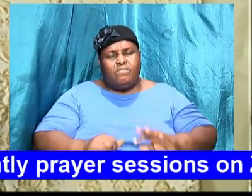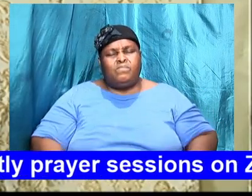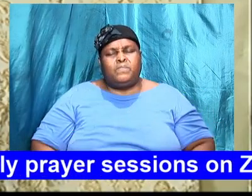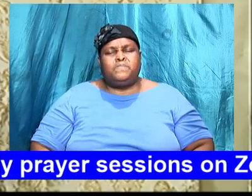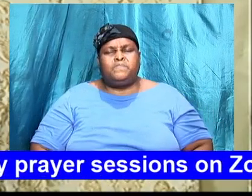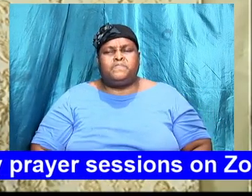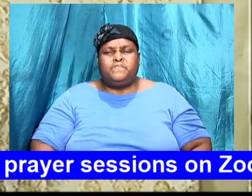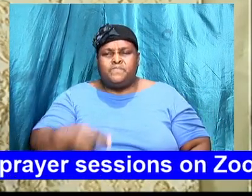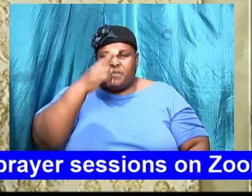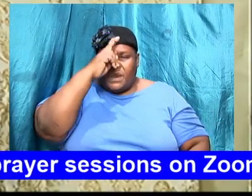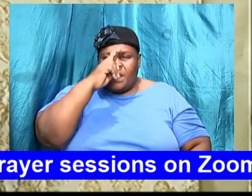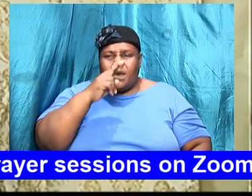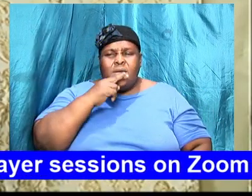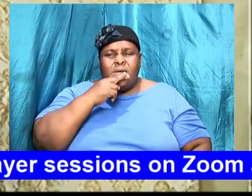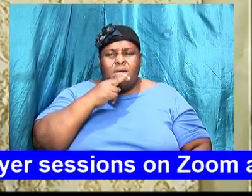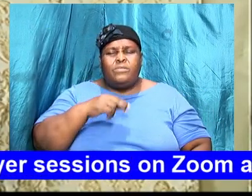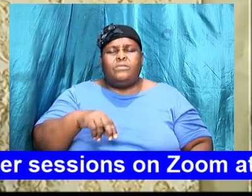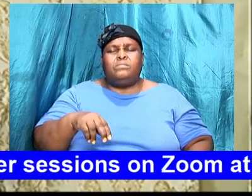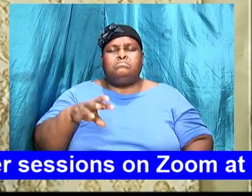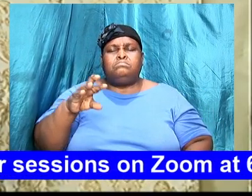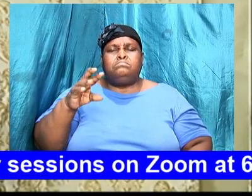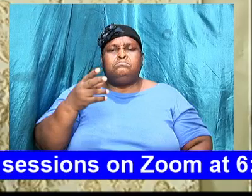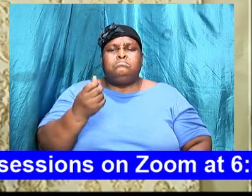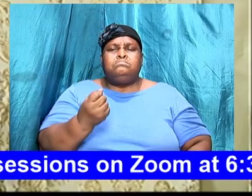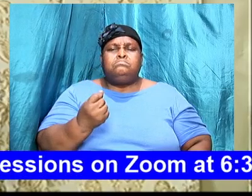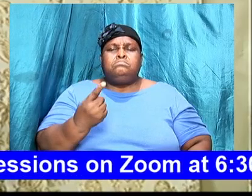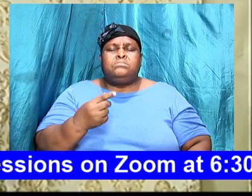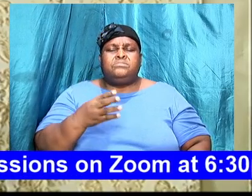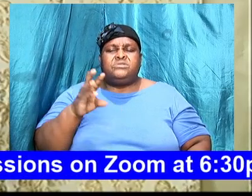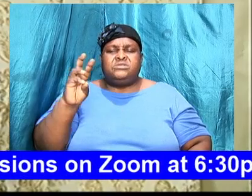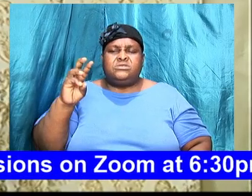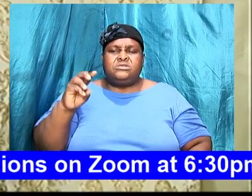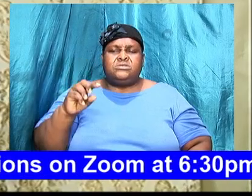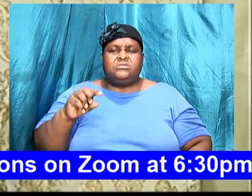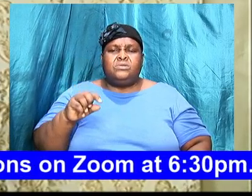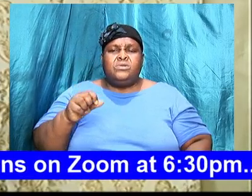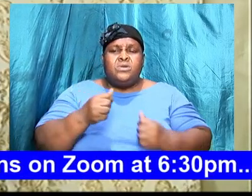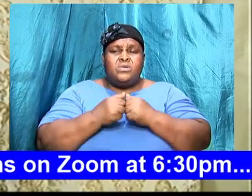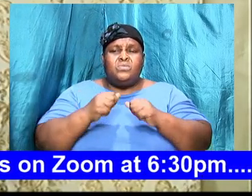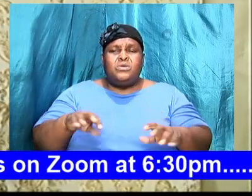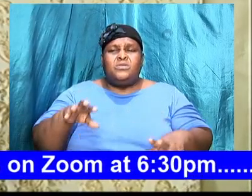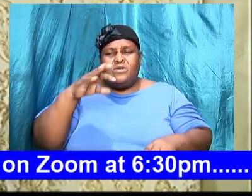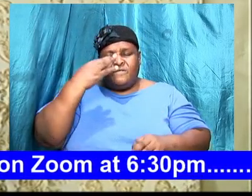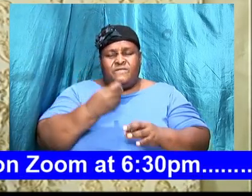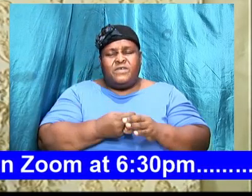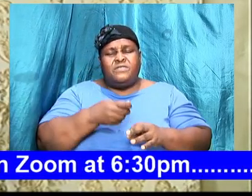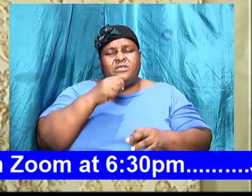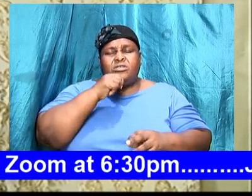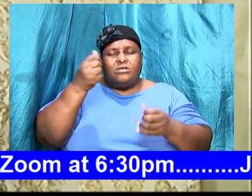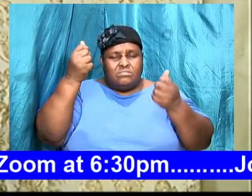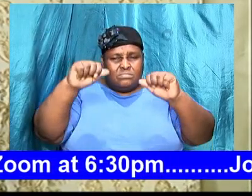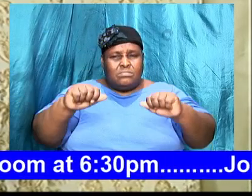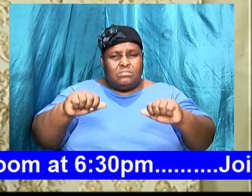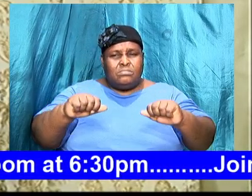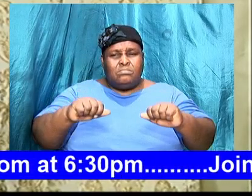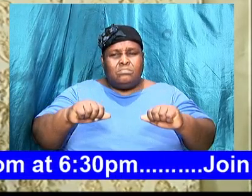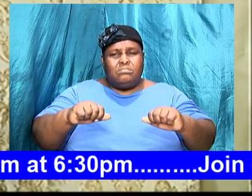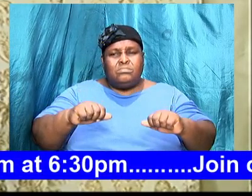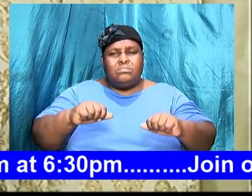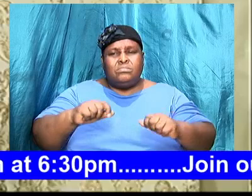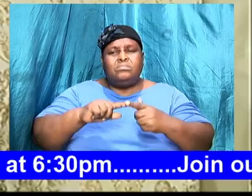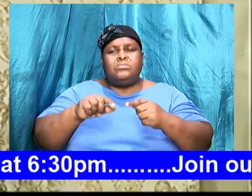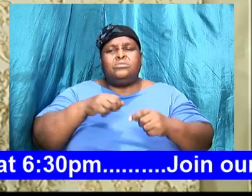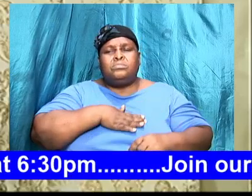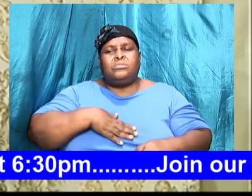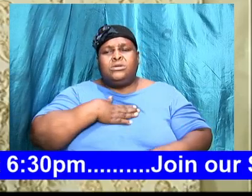6 says but without faith it is impossible to please him